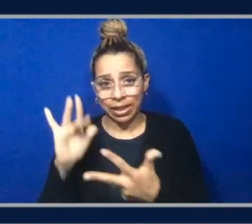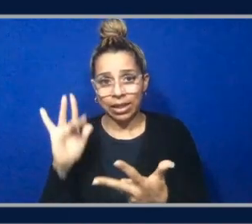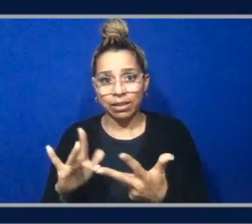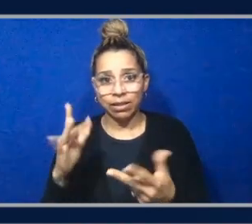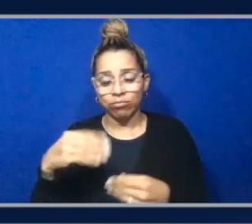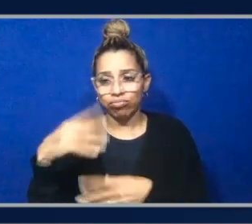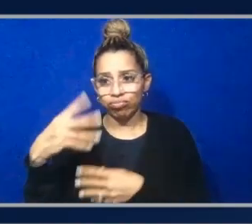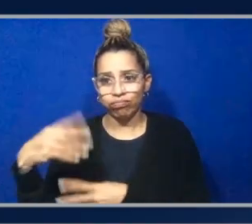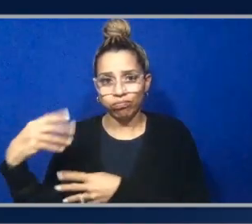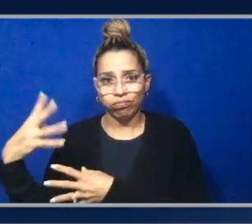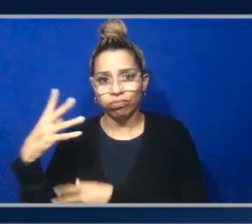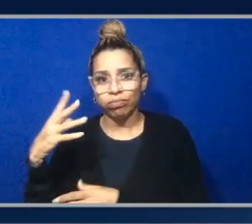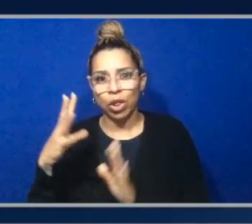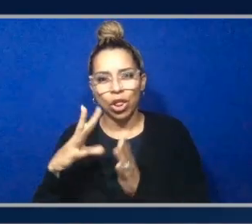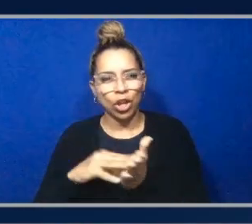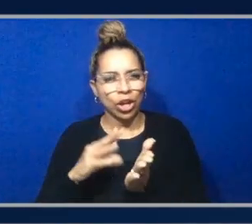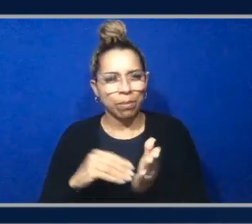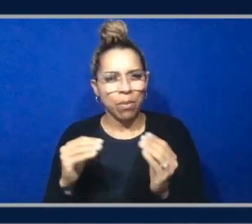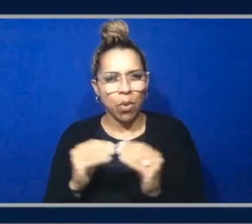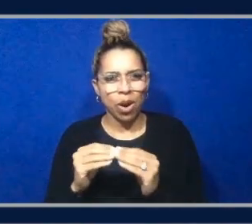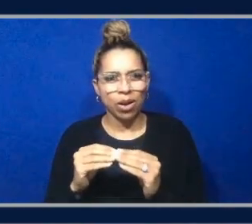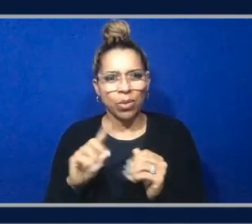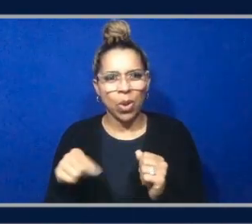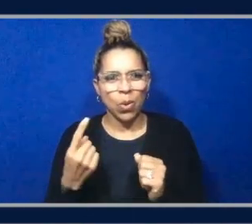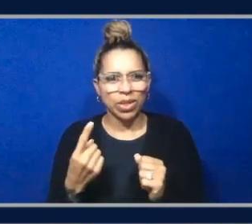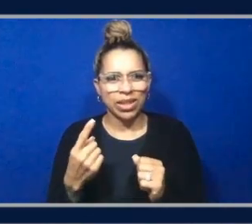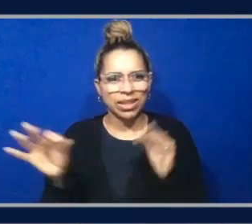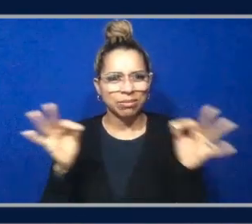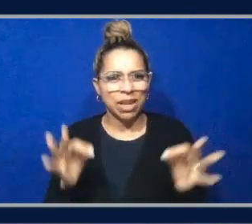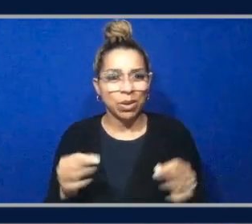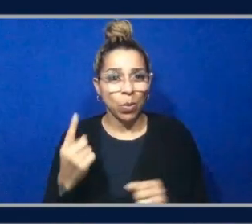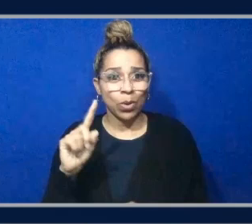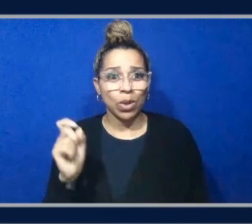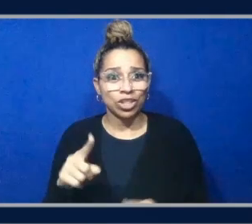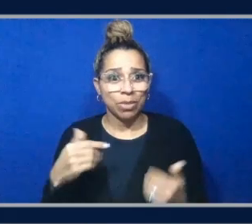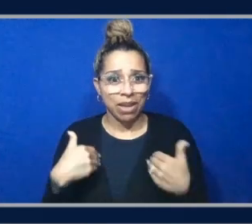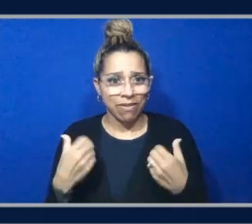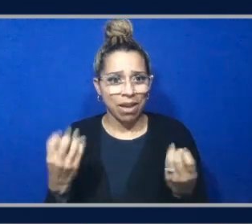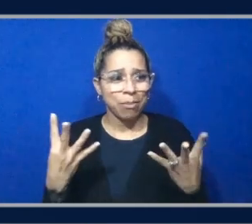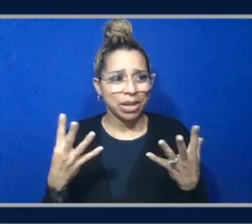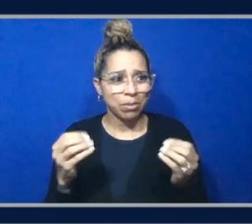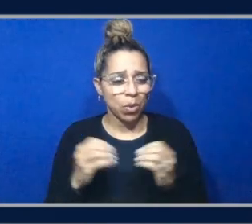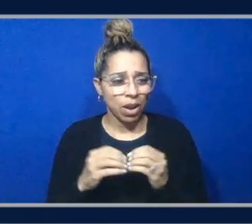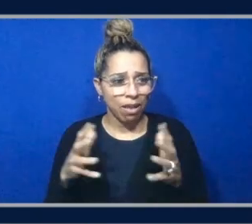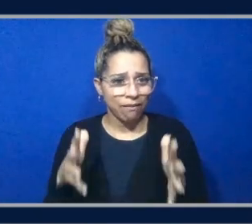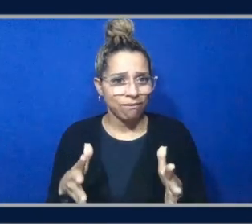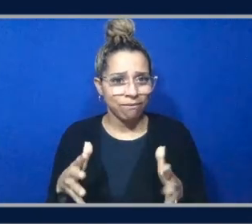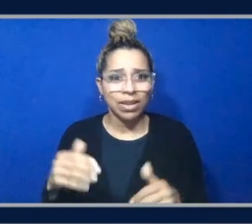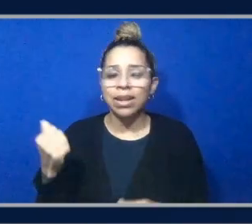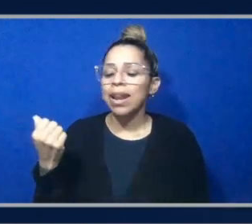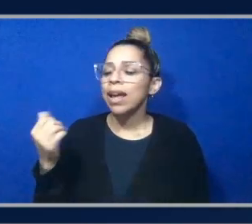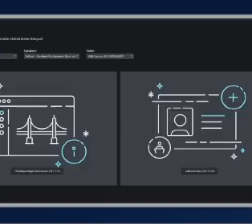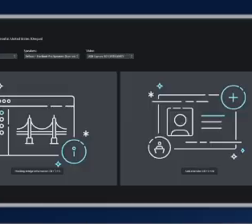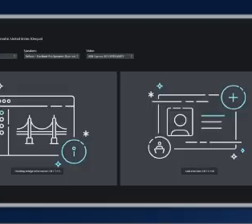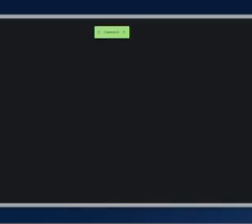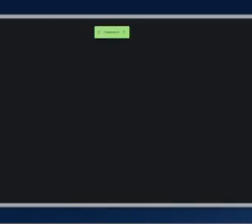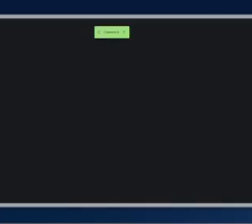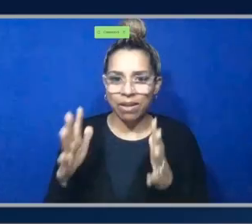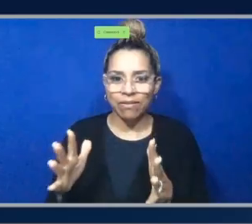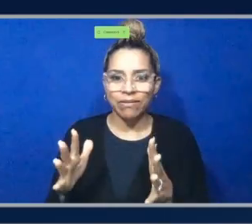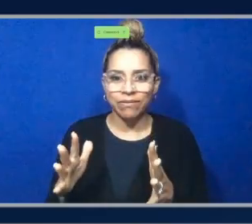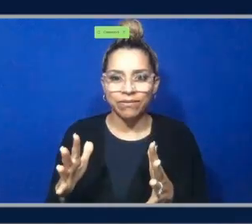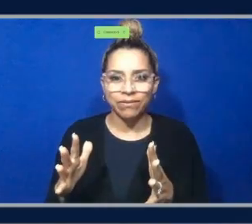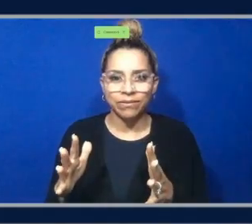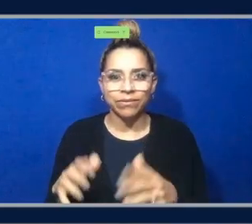only covered one question, but how many more? There's 19. There's 19 more. And as you can folks, as you can see, folks, there's a pretty standard structure